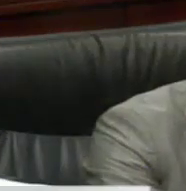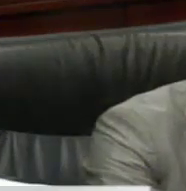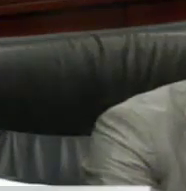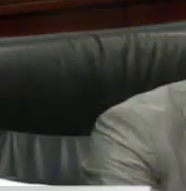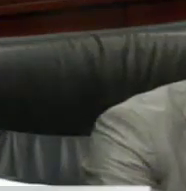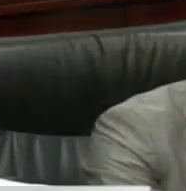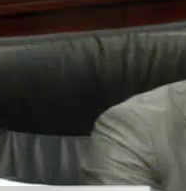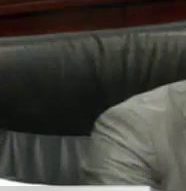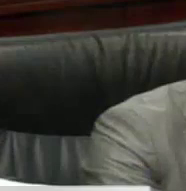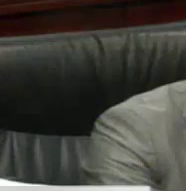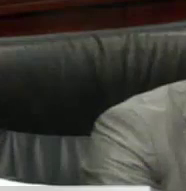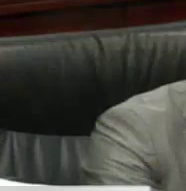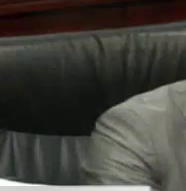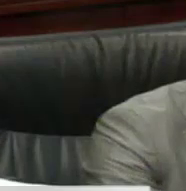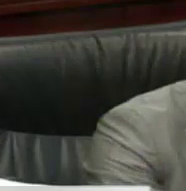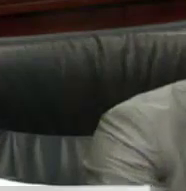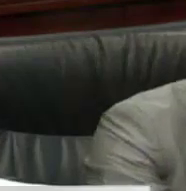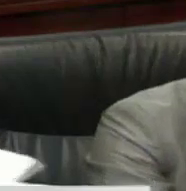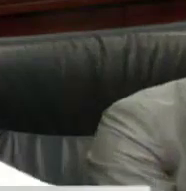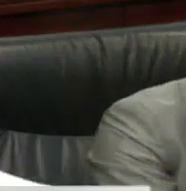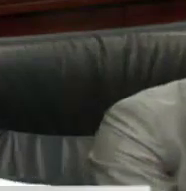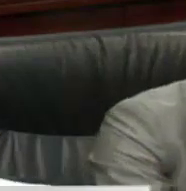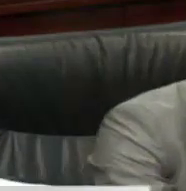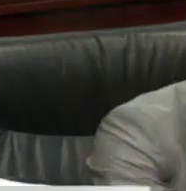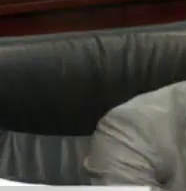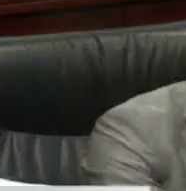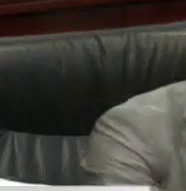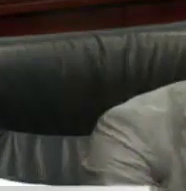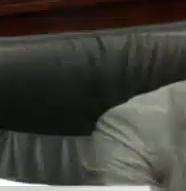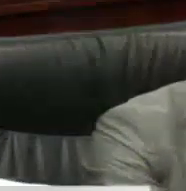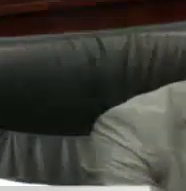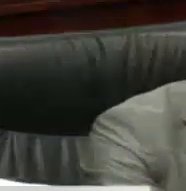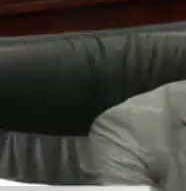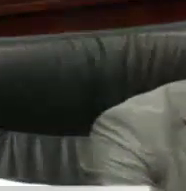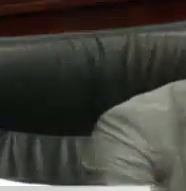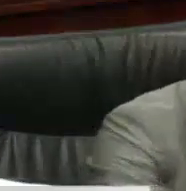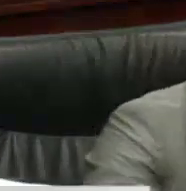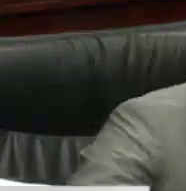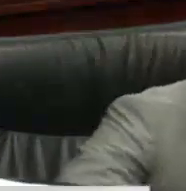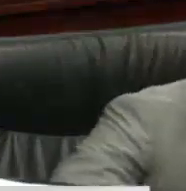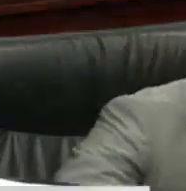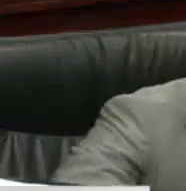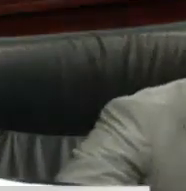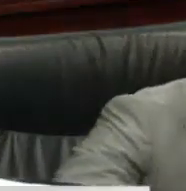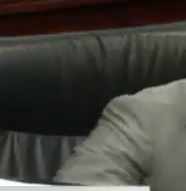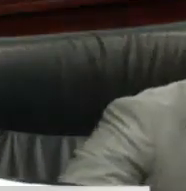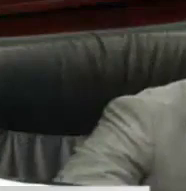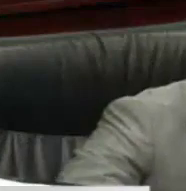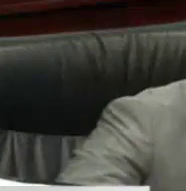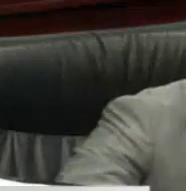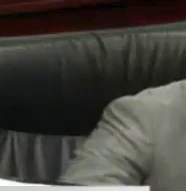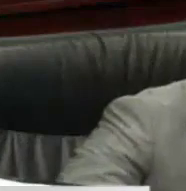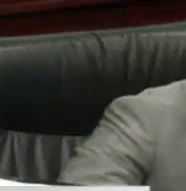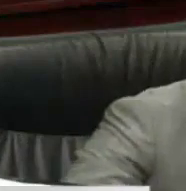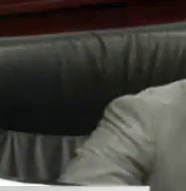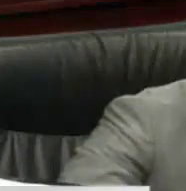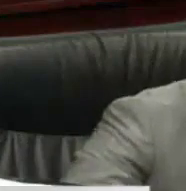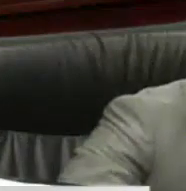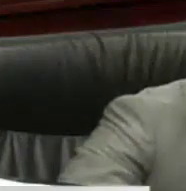sustainability and moving the economy into long-term fiscal health. I turn now to the public debt.